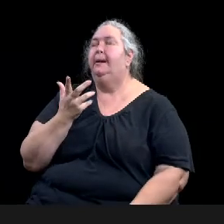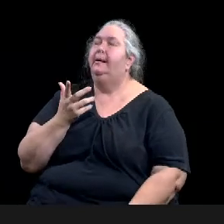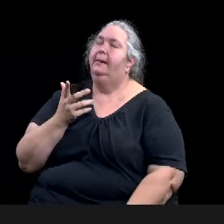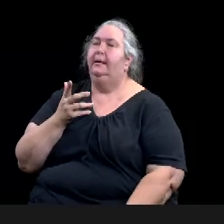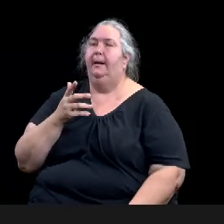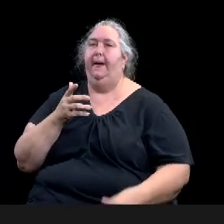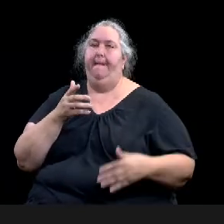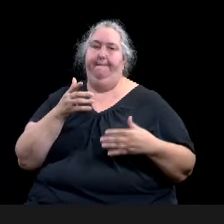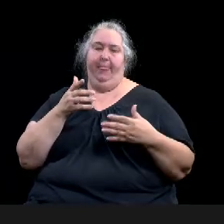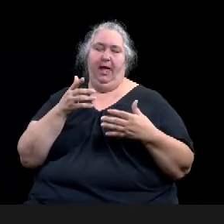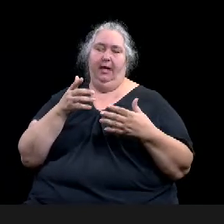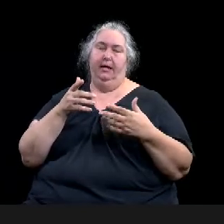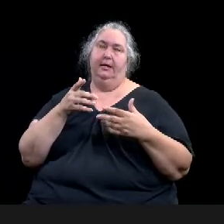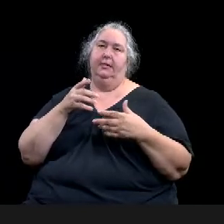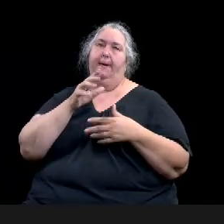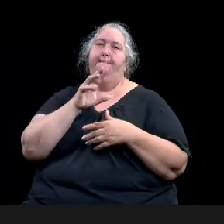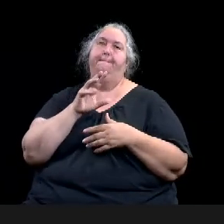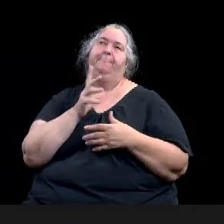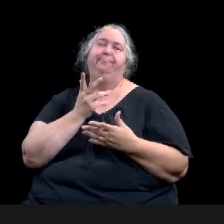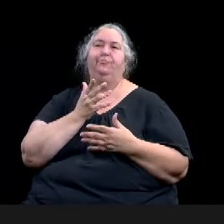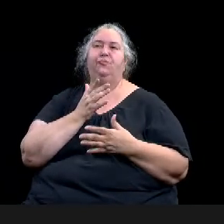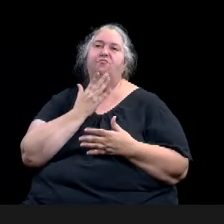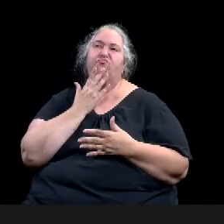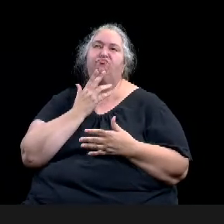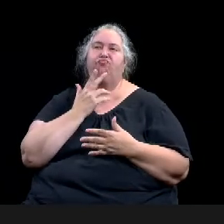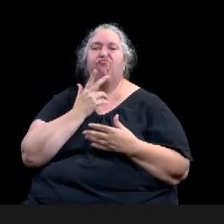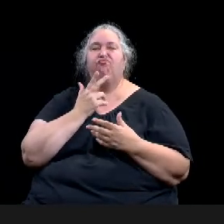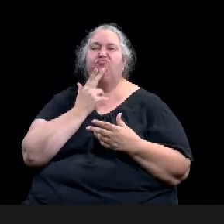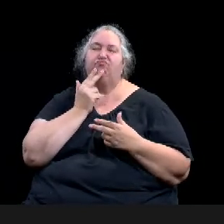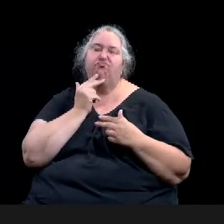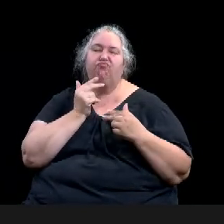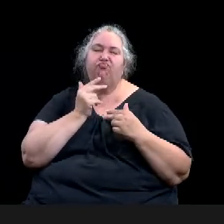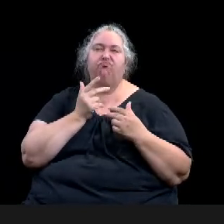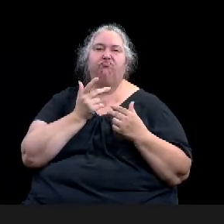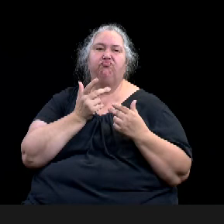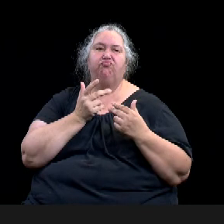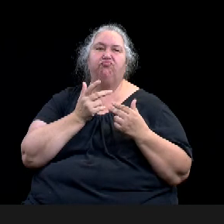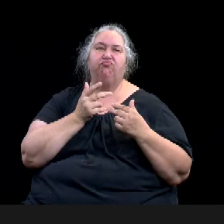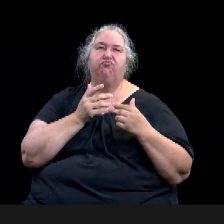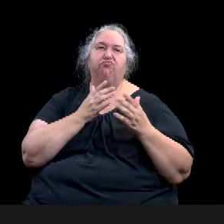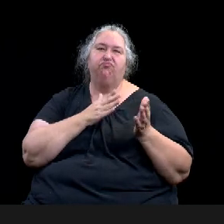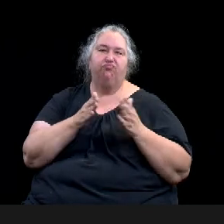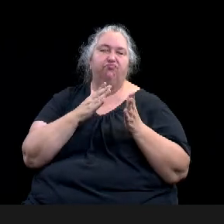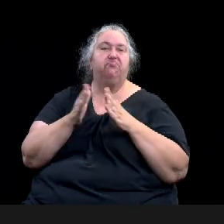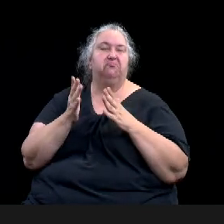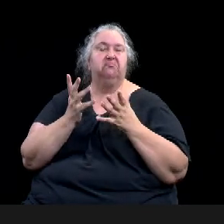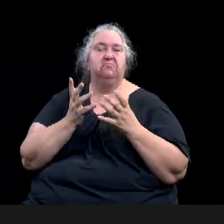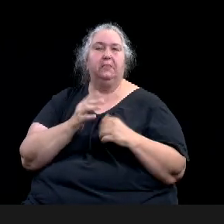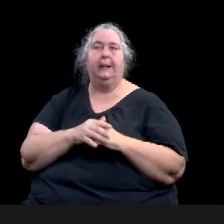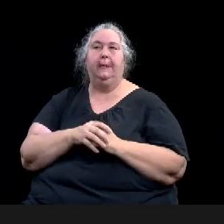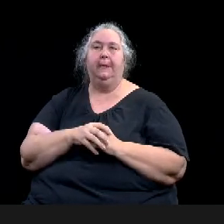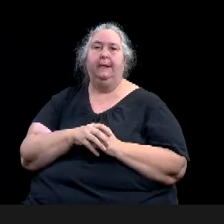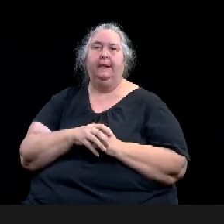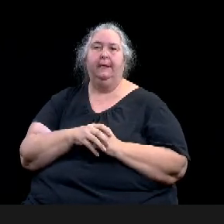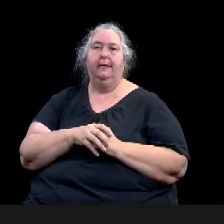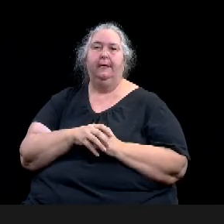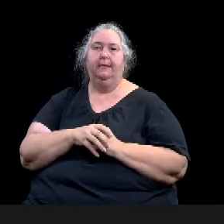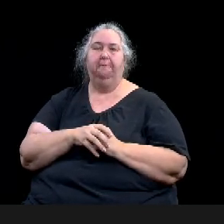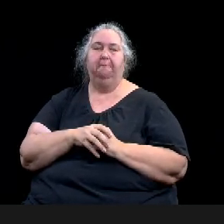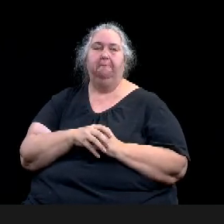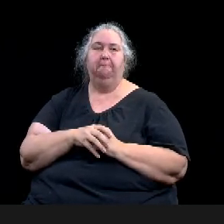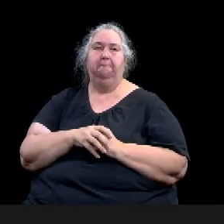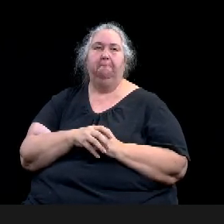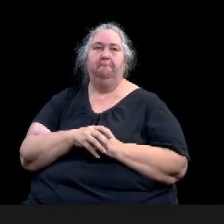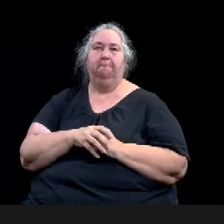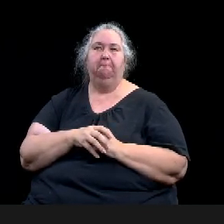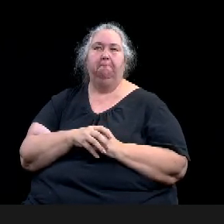Uh, it, it is a cost of 23.5 million by our estimation of that. The